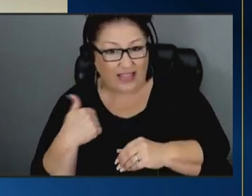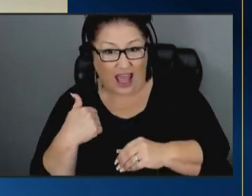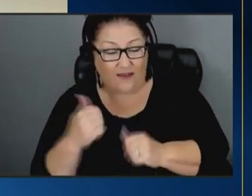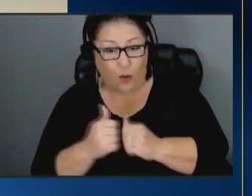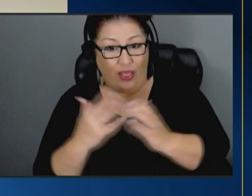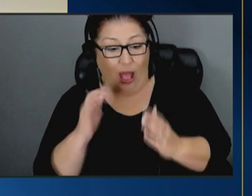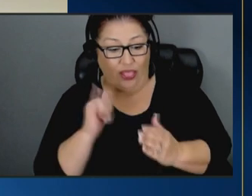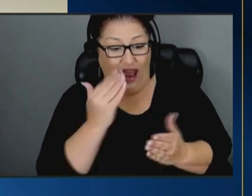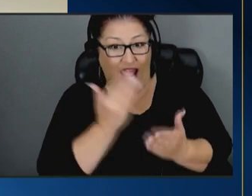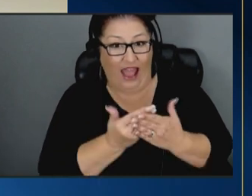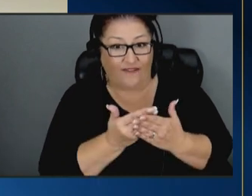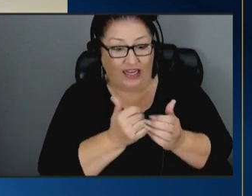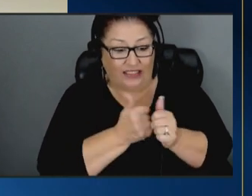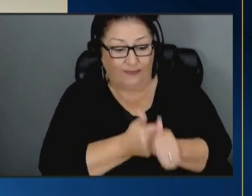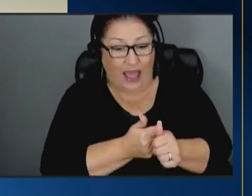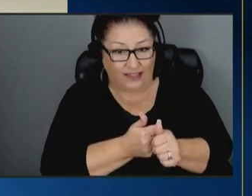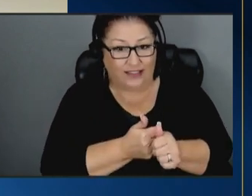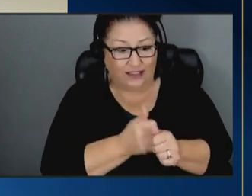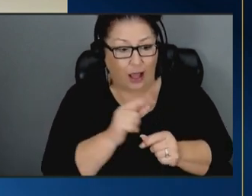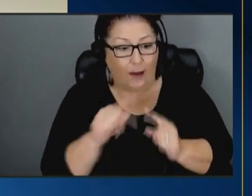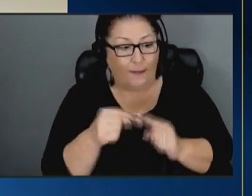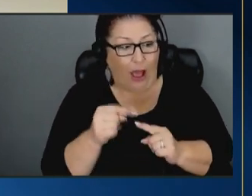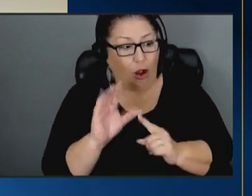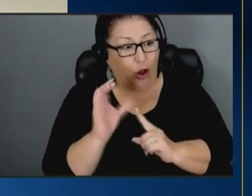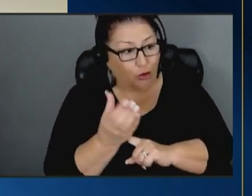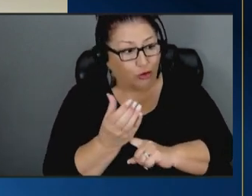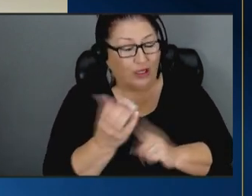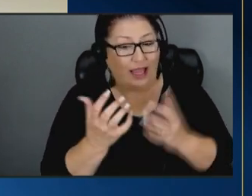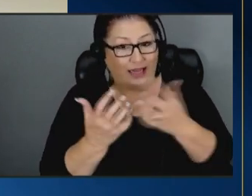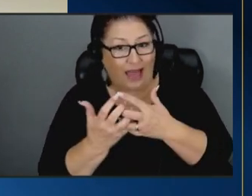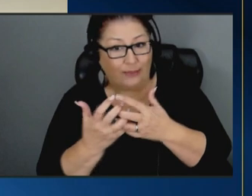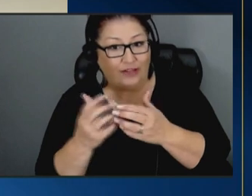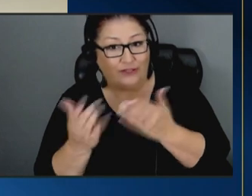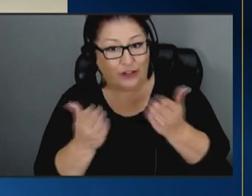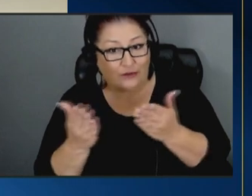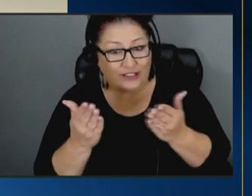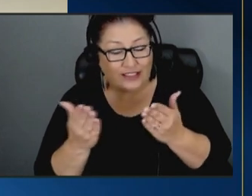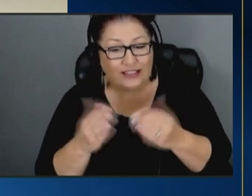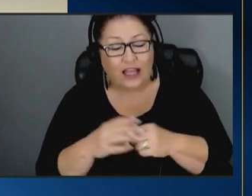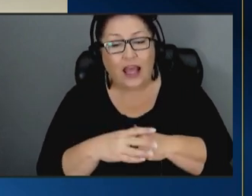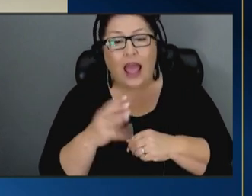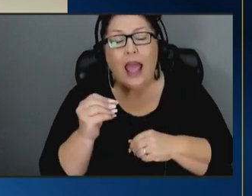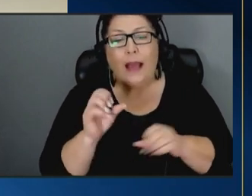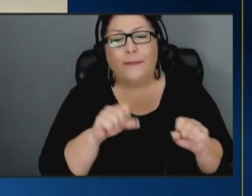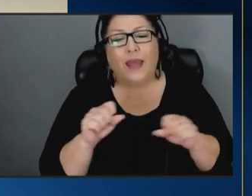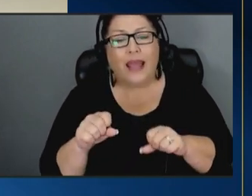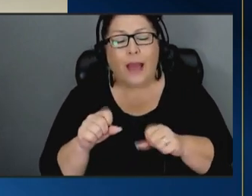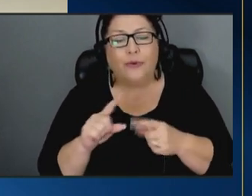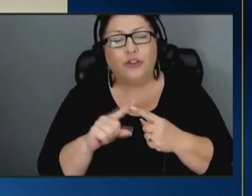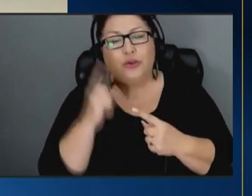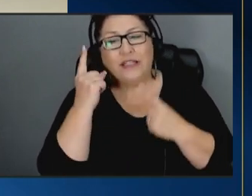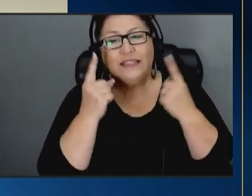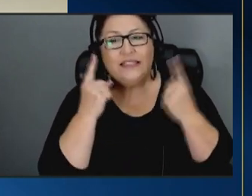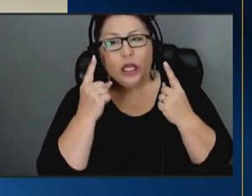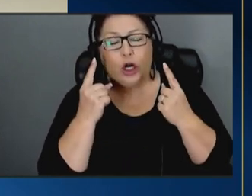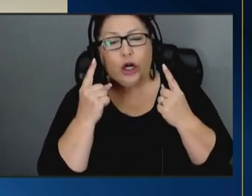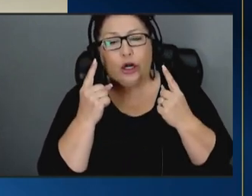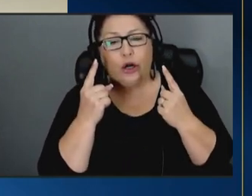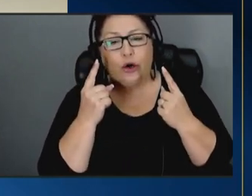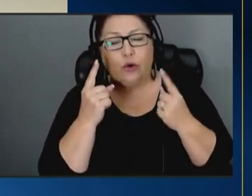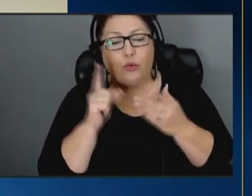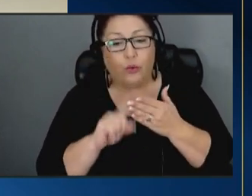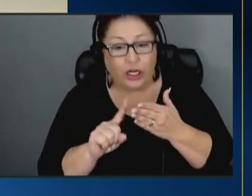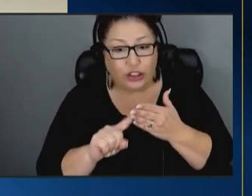evidence base around culturally adapted services and uh being able to consider uh research